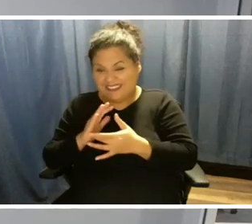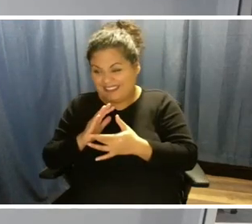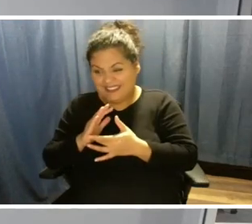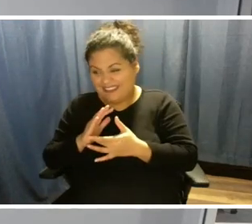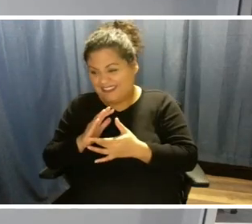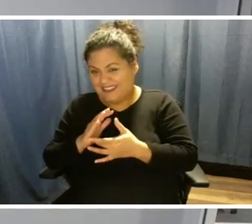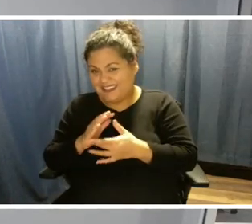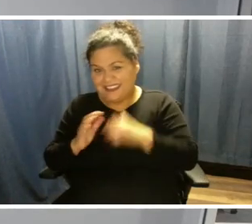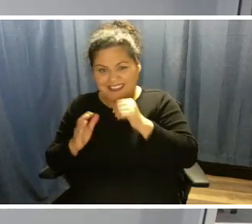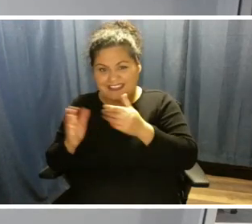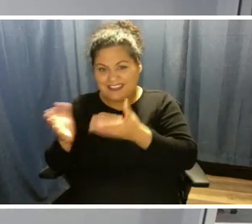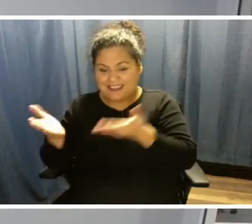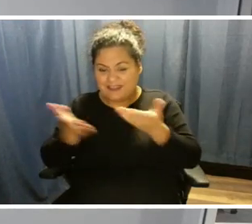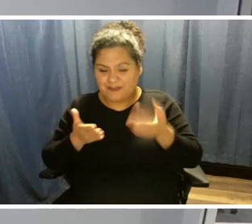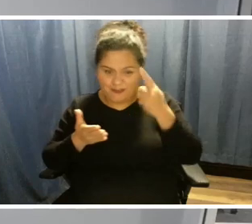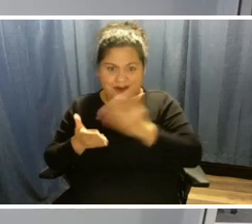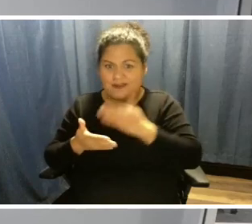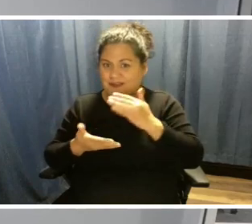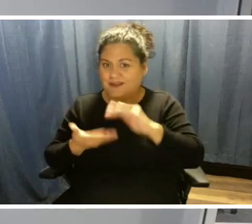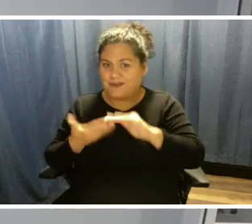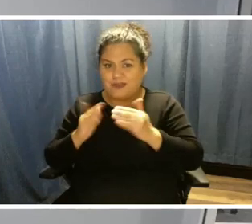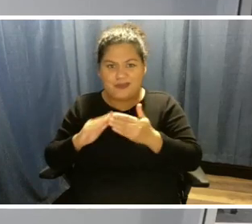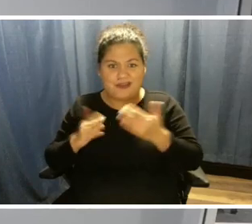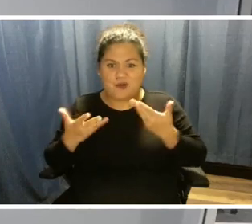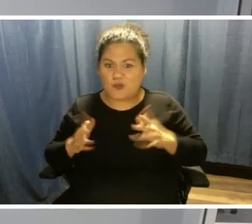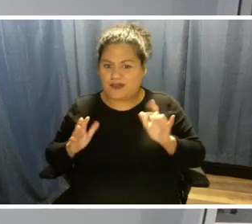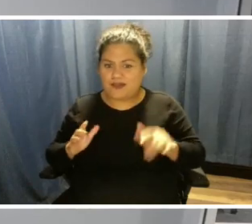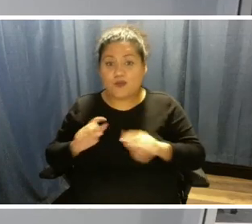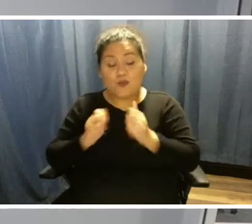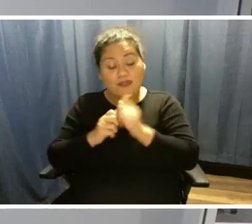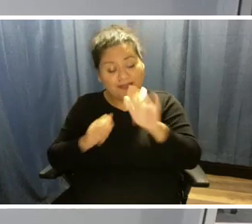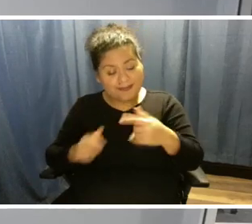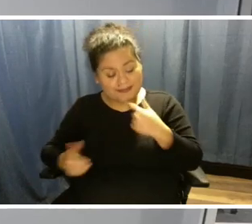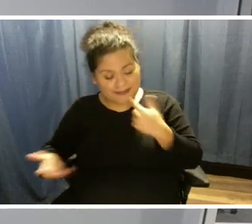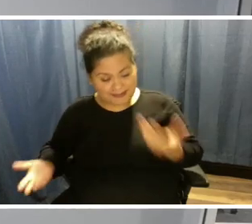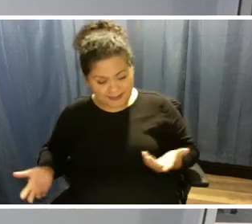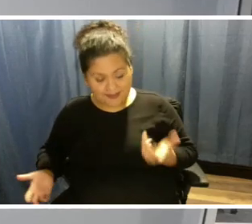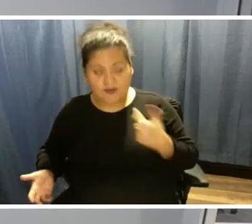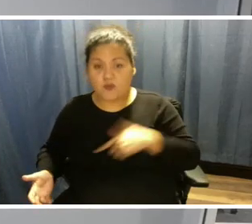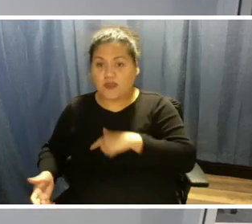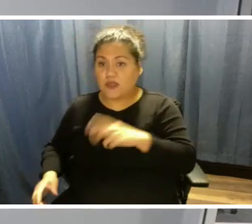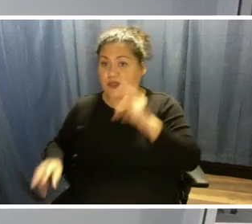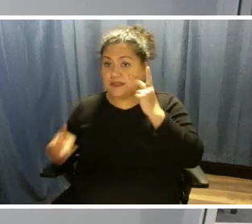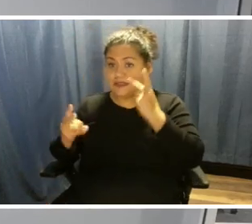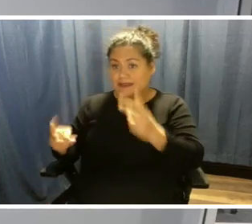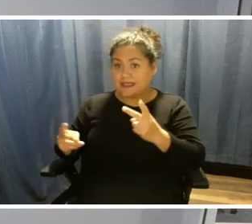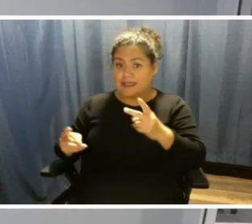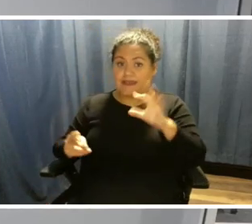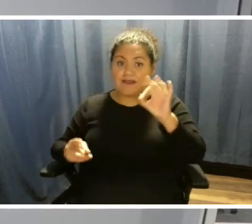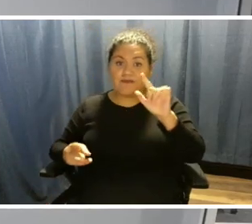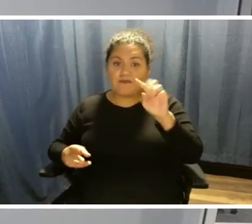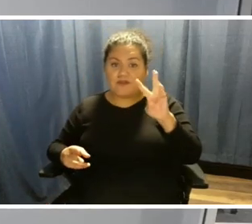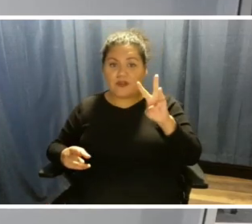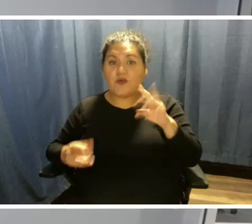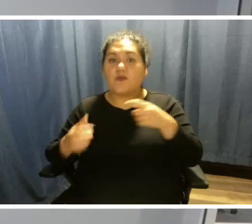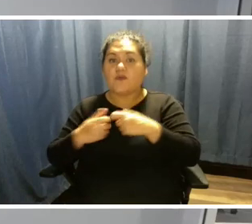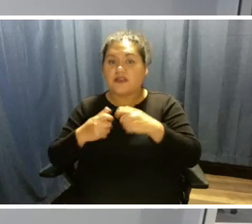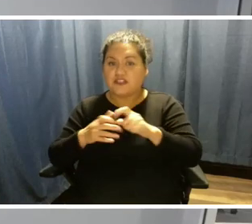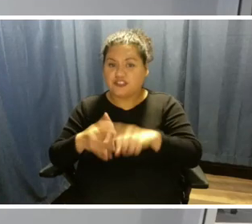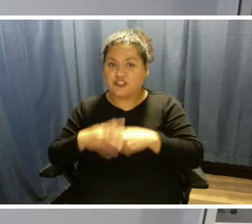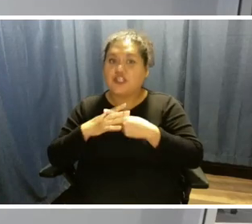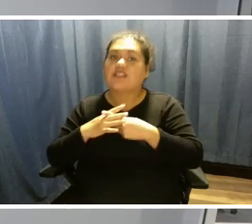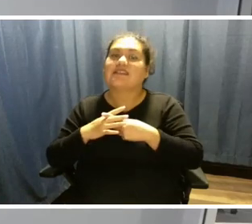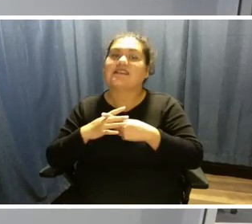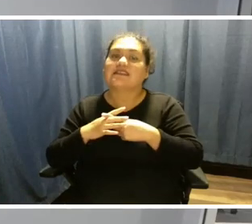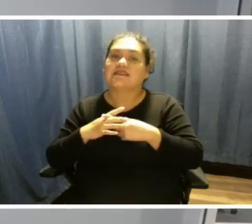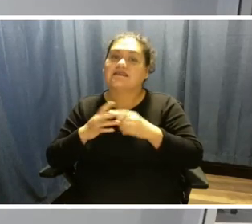deliver for our community. But that said, we are seeing that flow batteries are starting to gain a footing. And